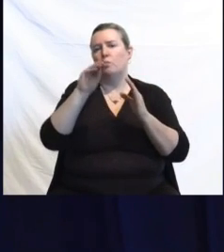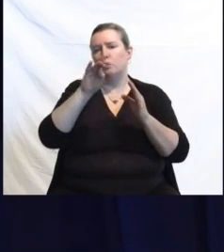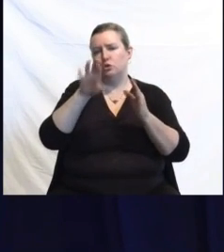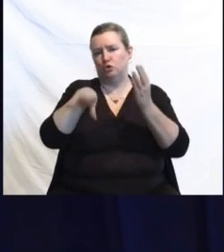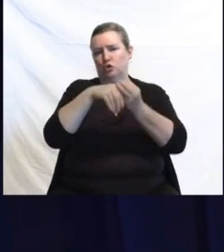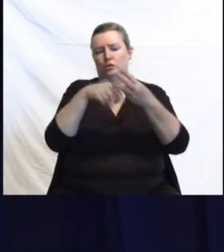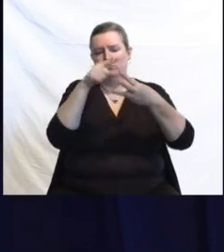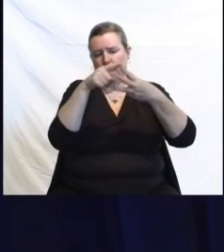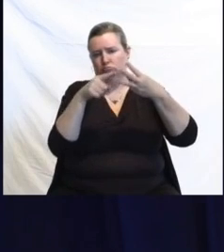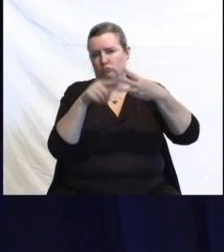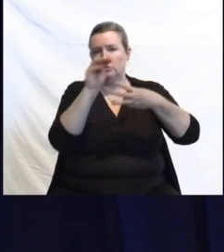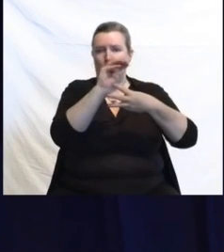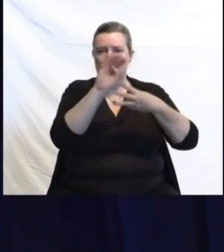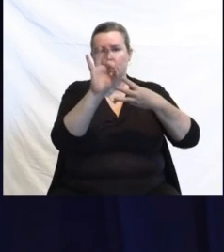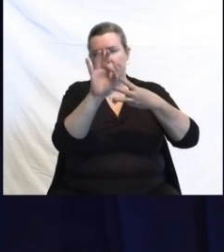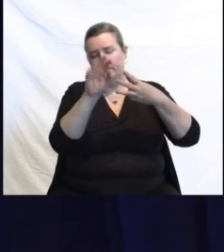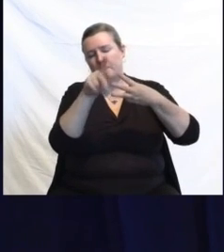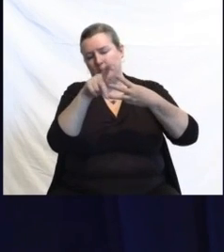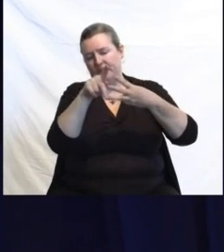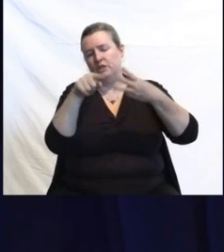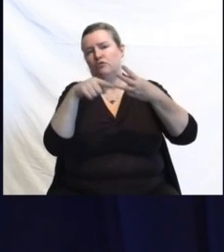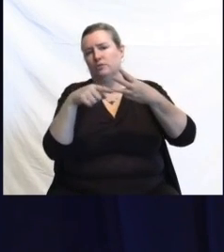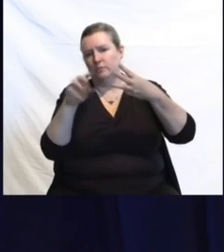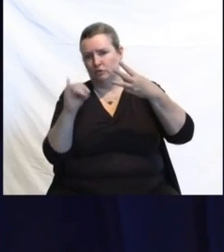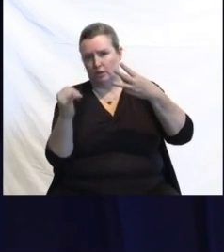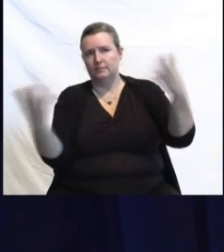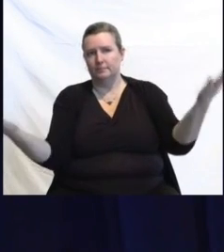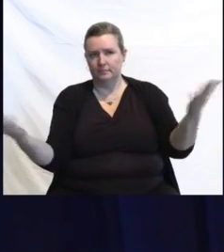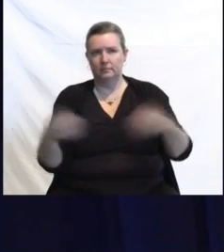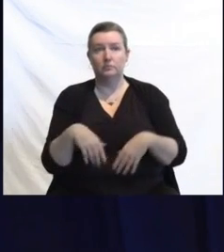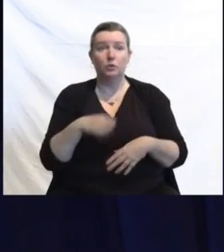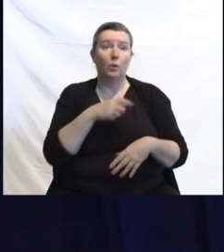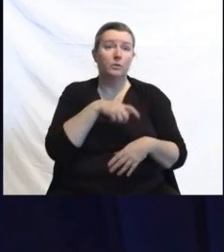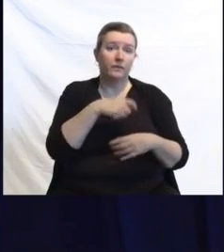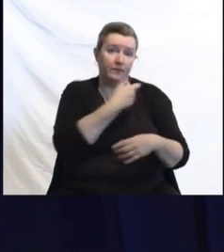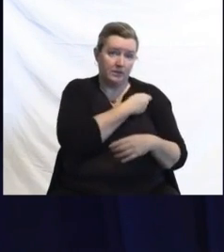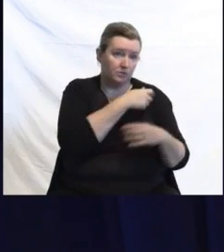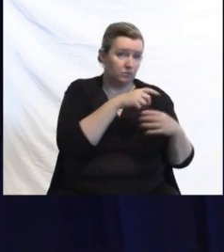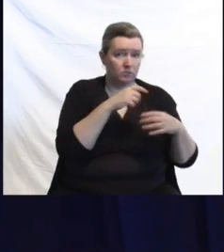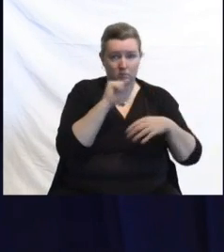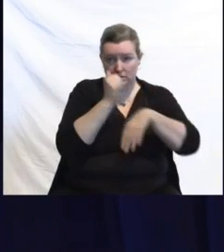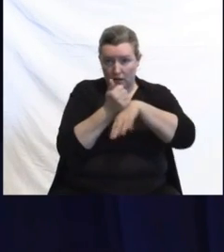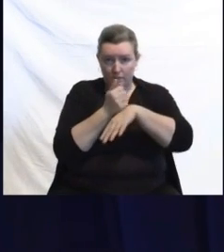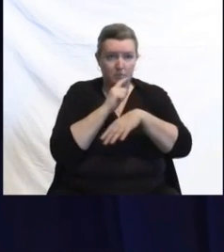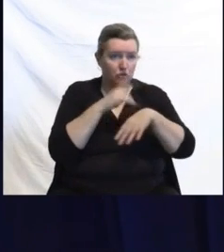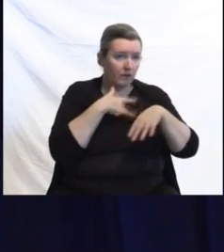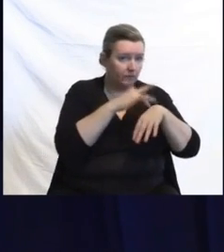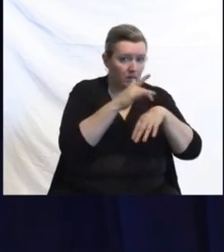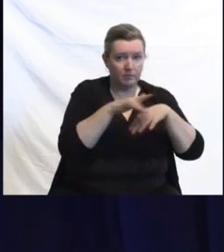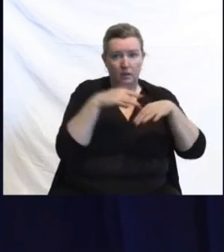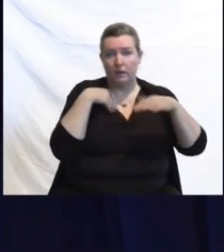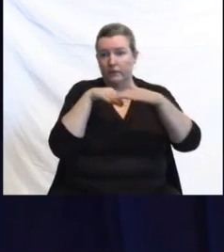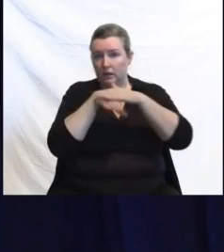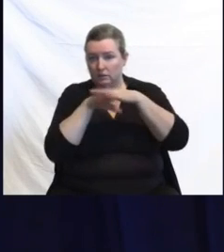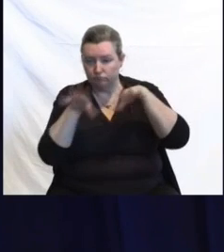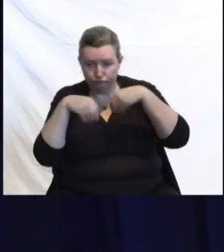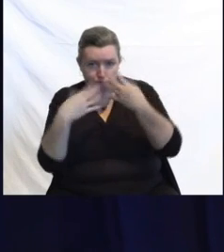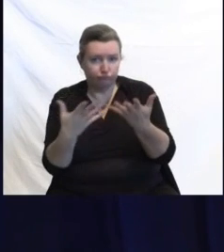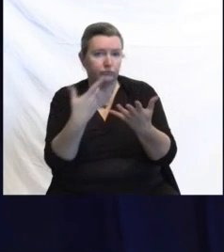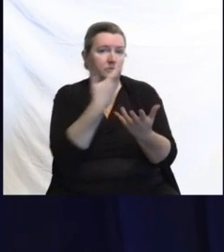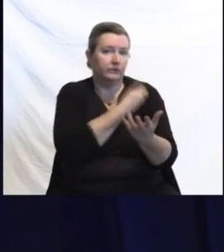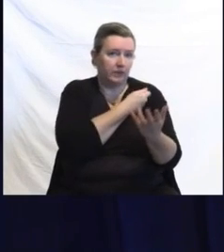vaccination sites to ensure availability and accessibility to vaccinations and continue to receive ongoing weekly